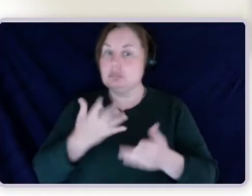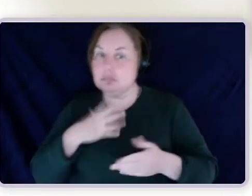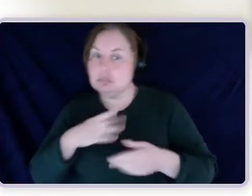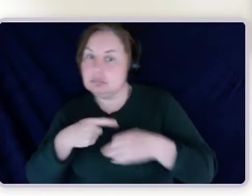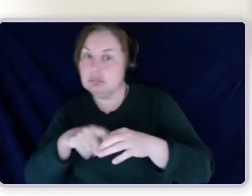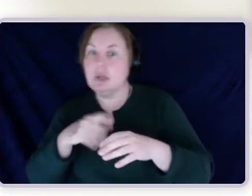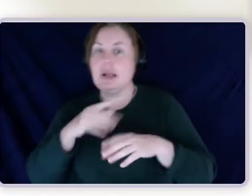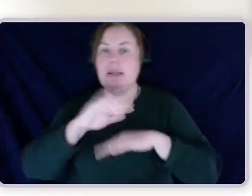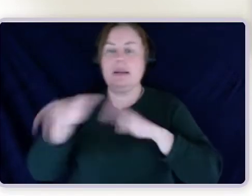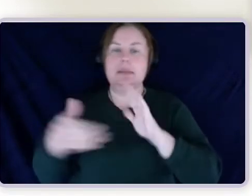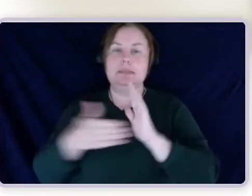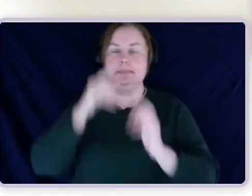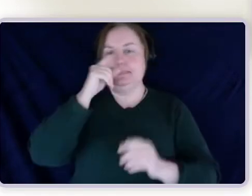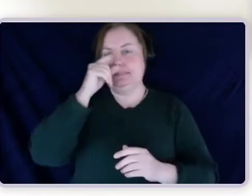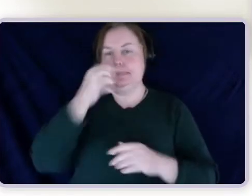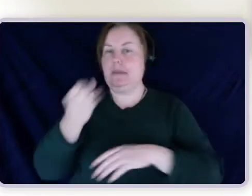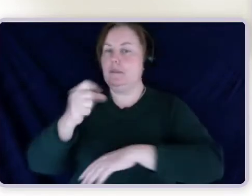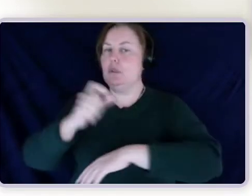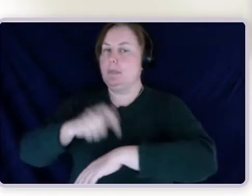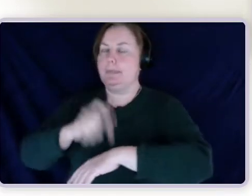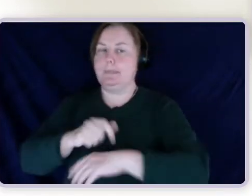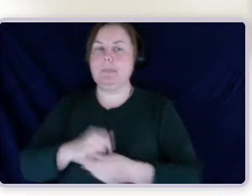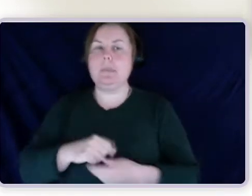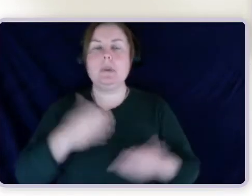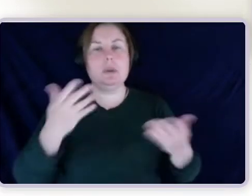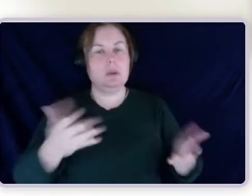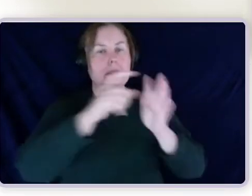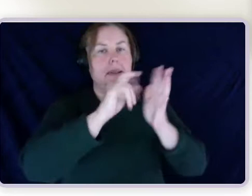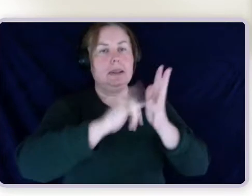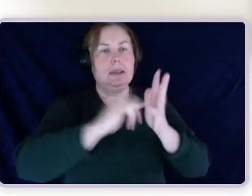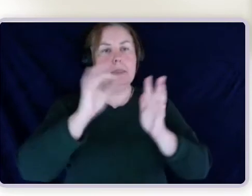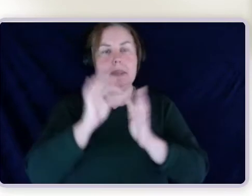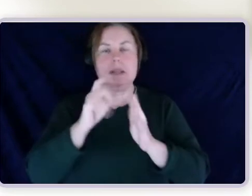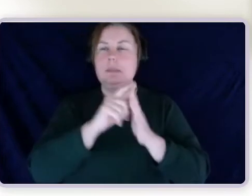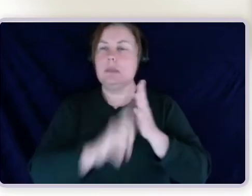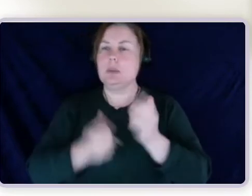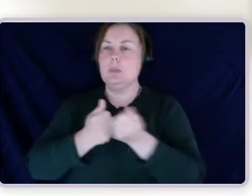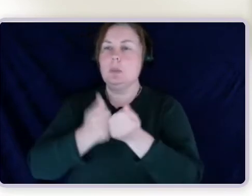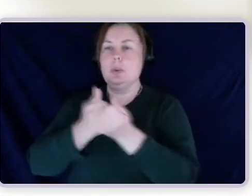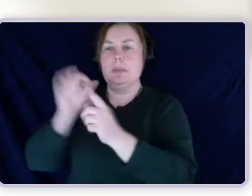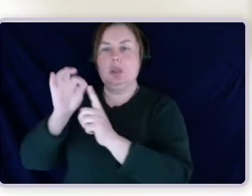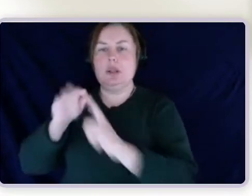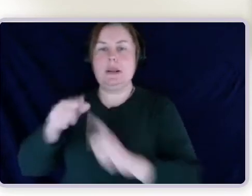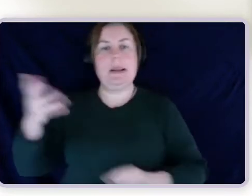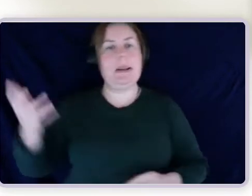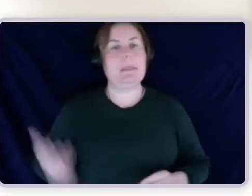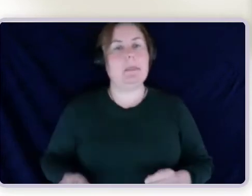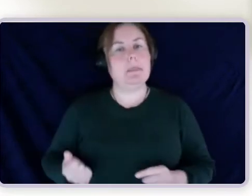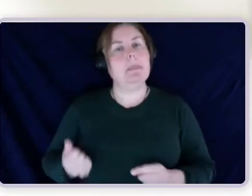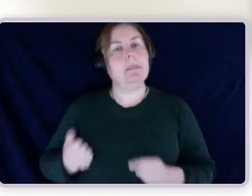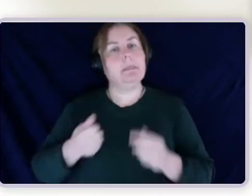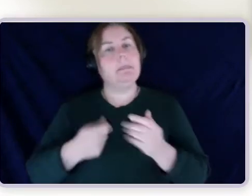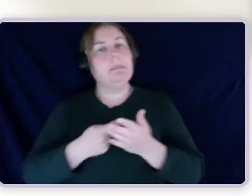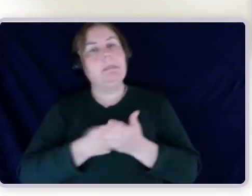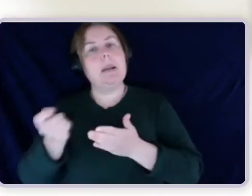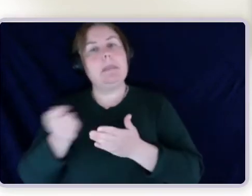Okay, so the Disability Support Pension or the DSP is an income support payment for people who cannot work